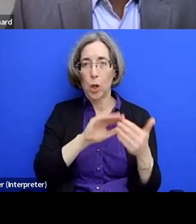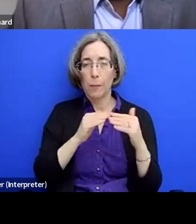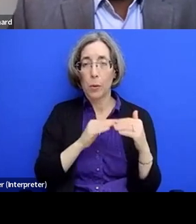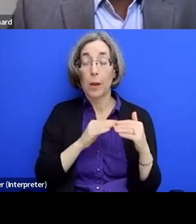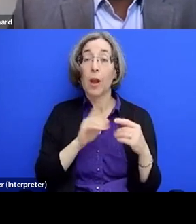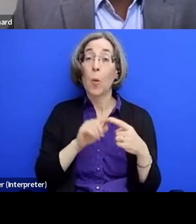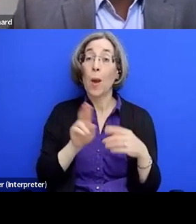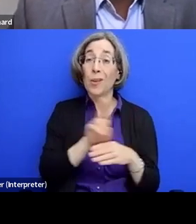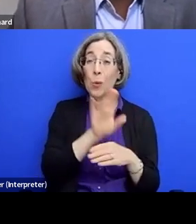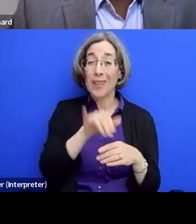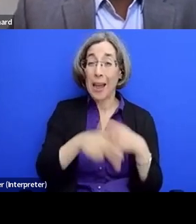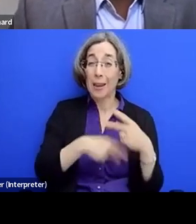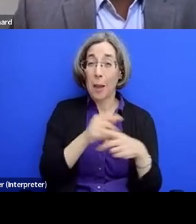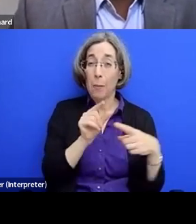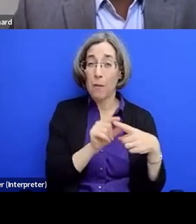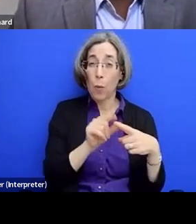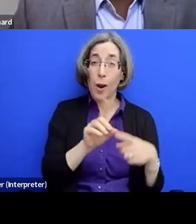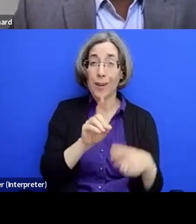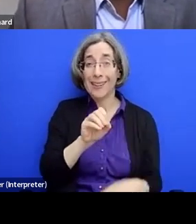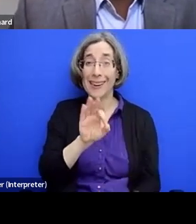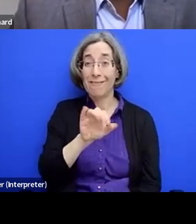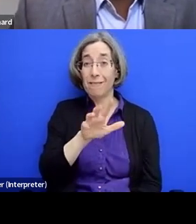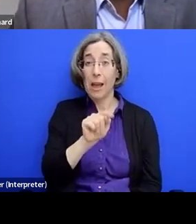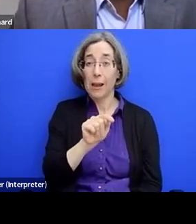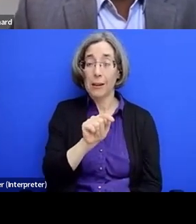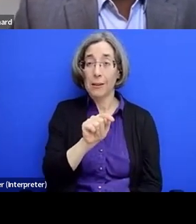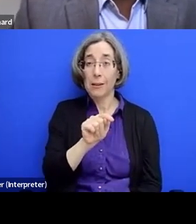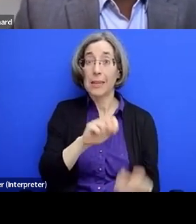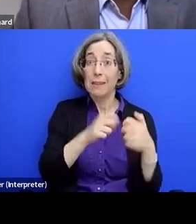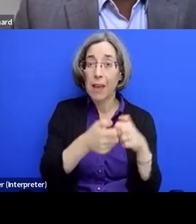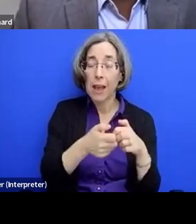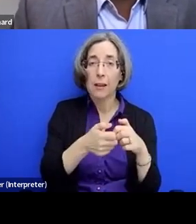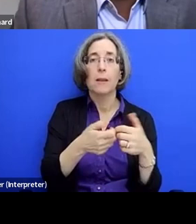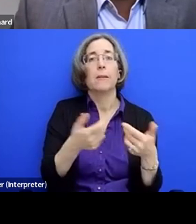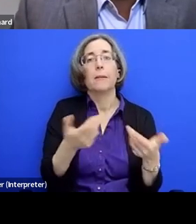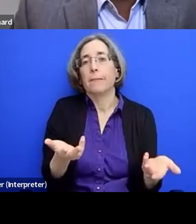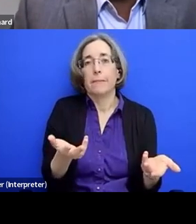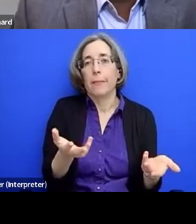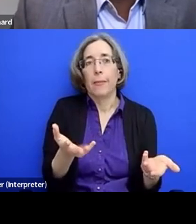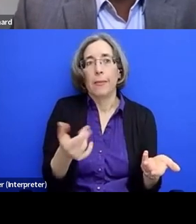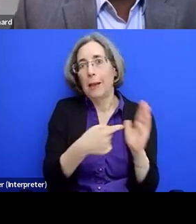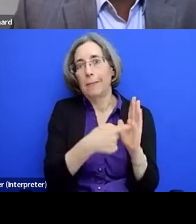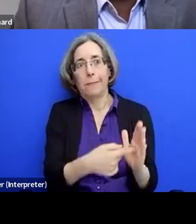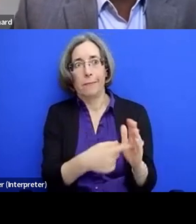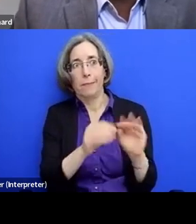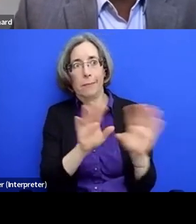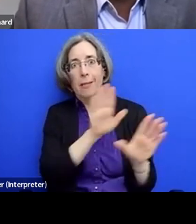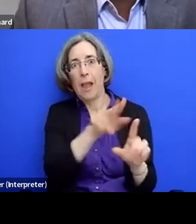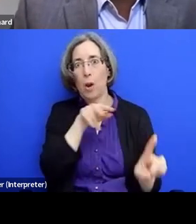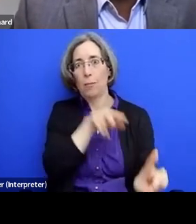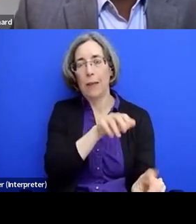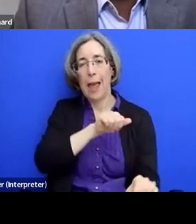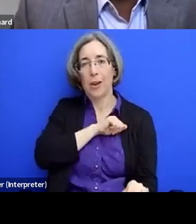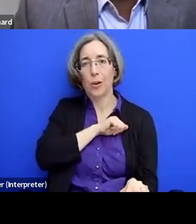language to begin with, um, it gives away the, what the approach is, right? Which is a deficit model.